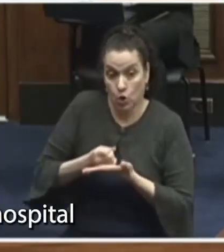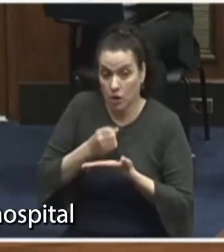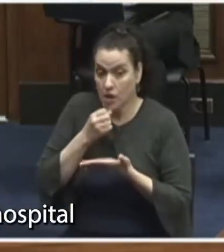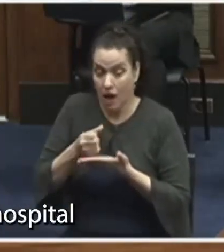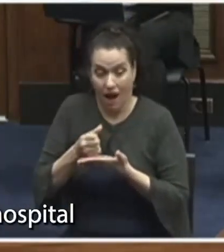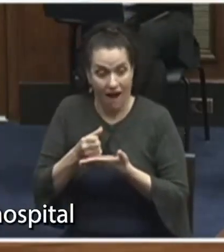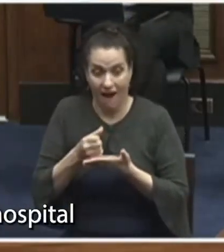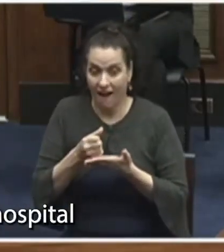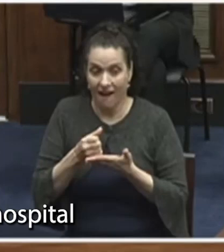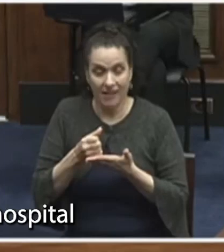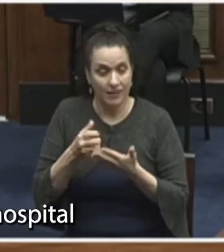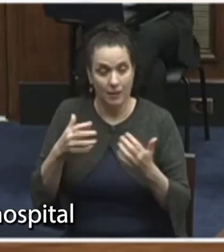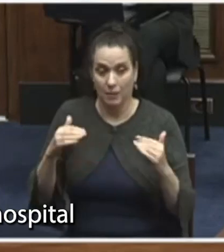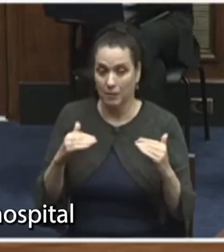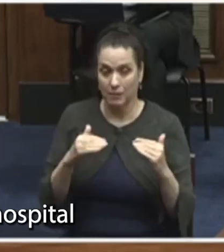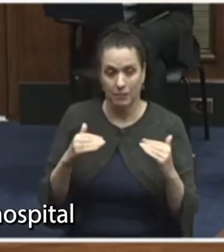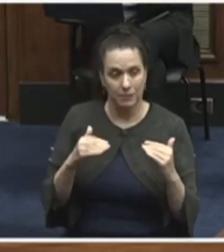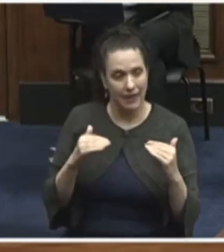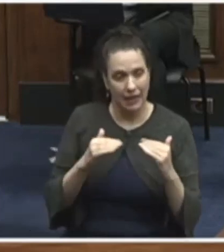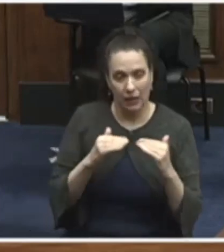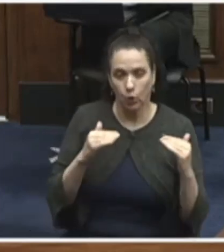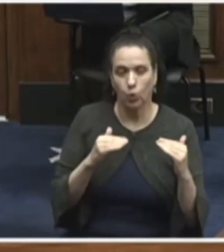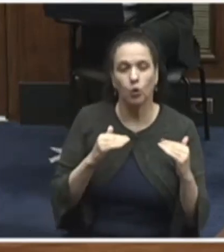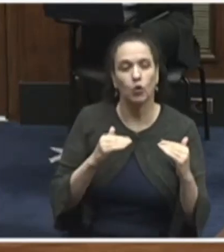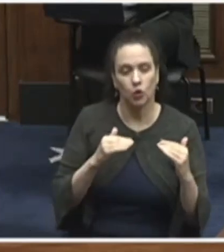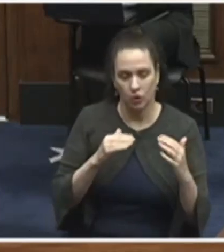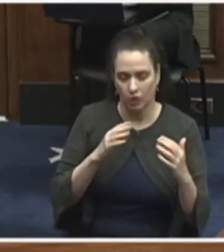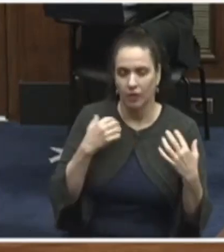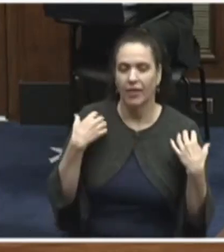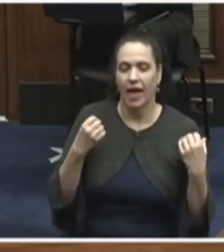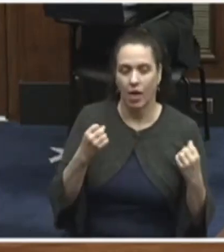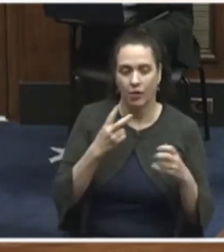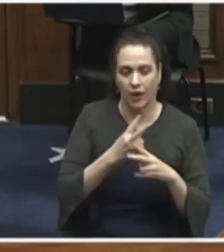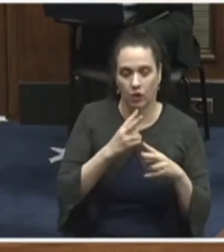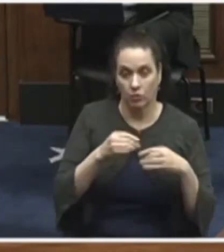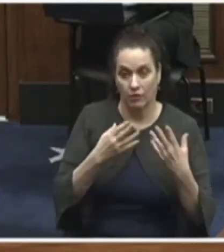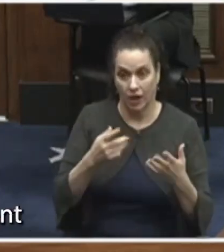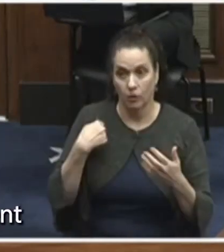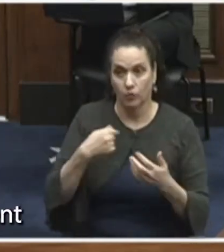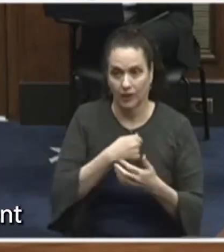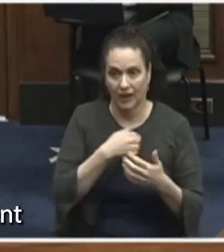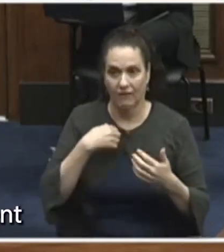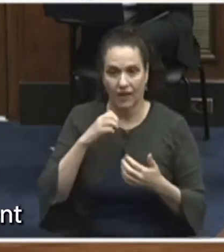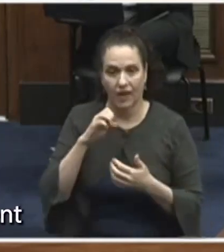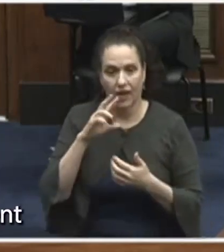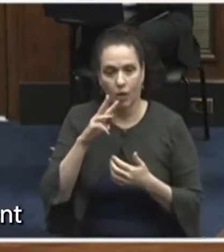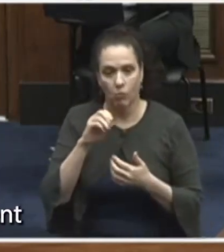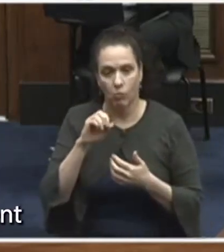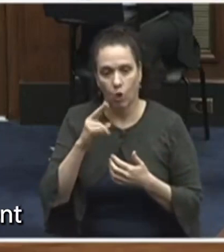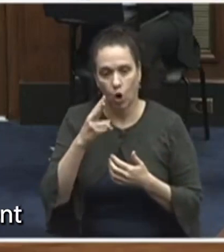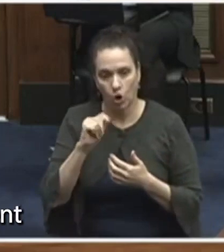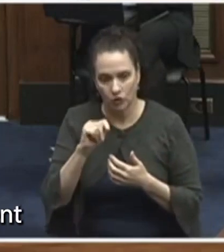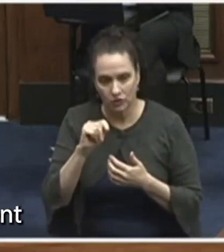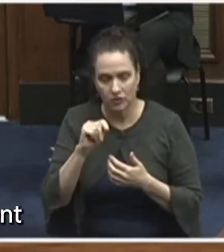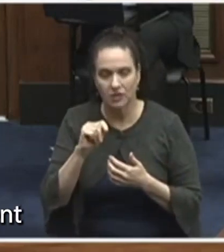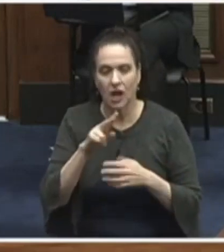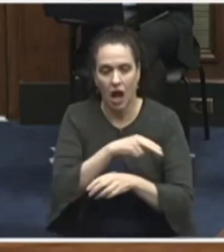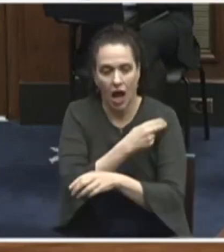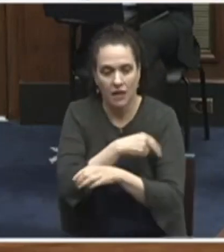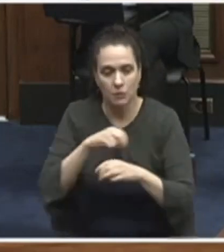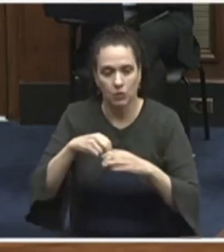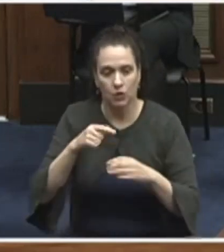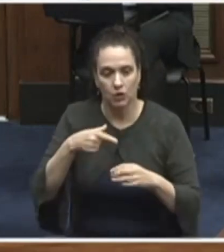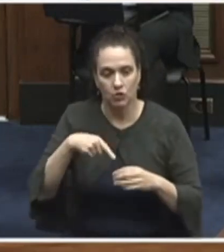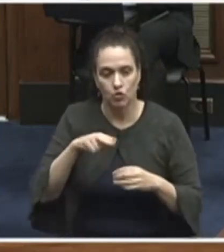is our crown jewel of a public hospital, Elmhurst Hospital in Queens. Years ago, we as a community made a commitment